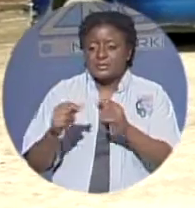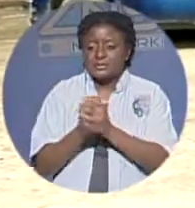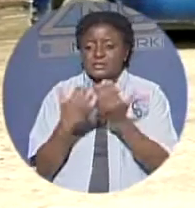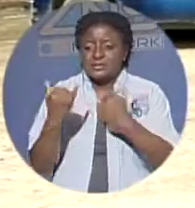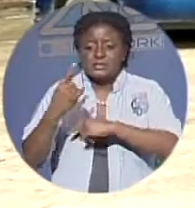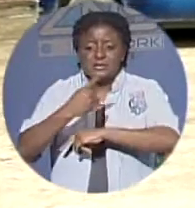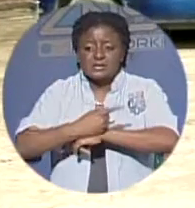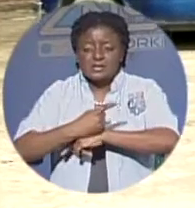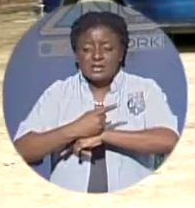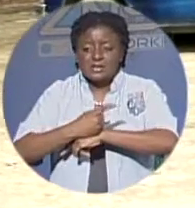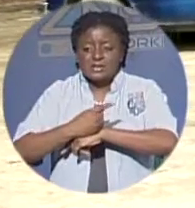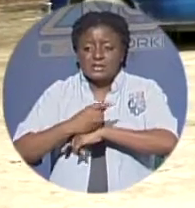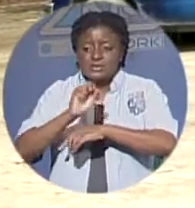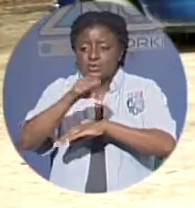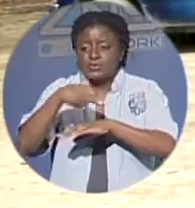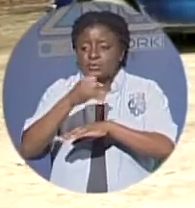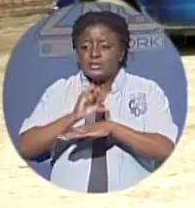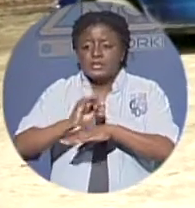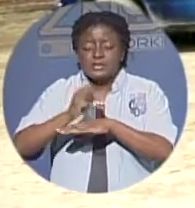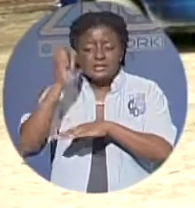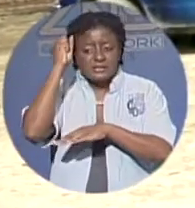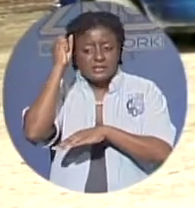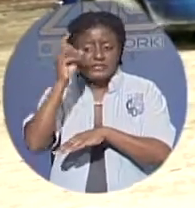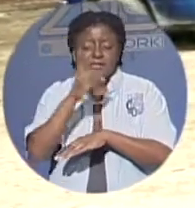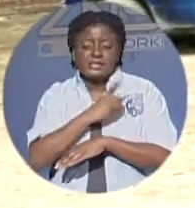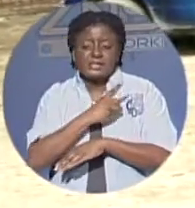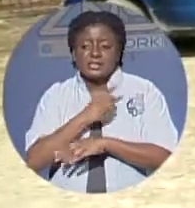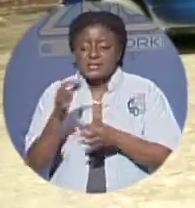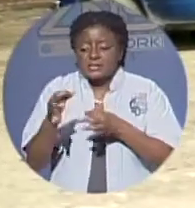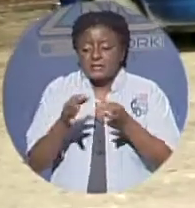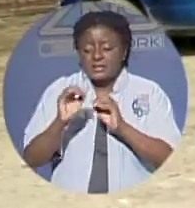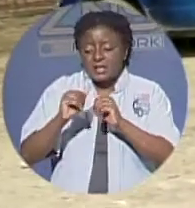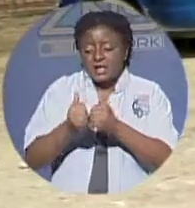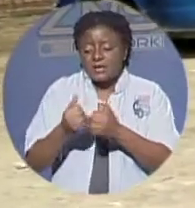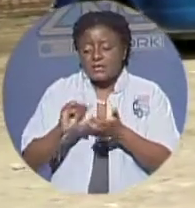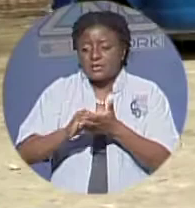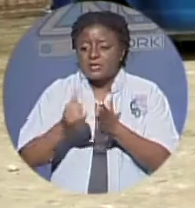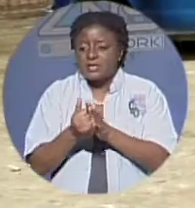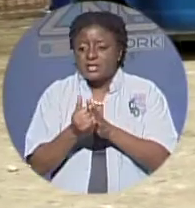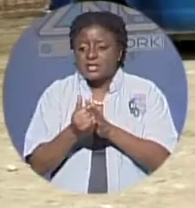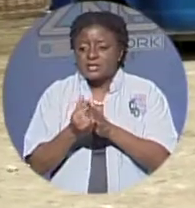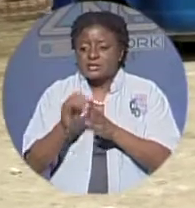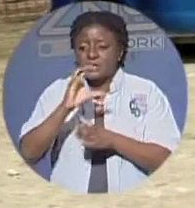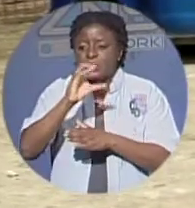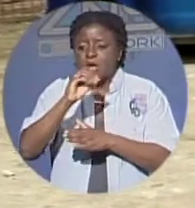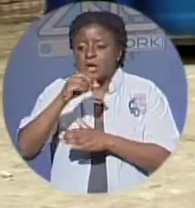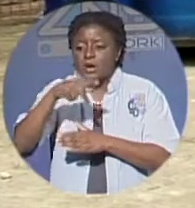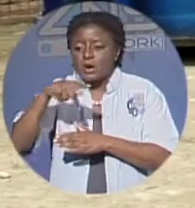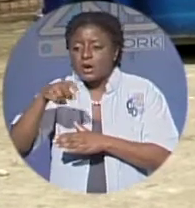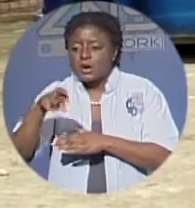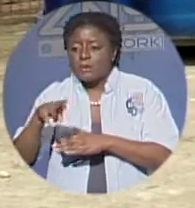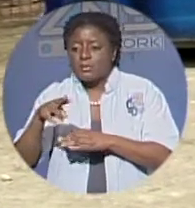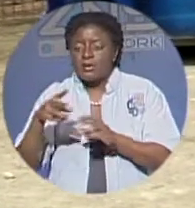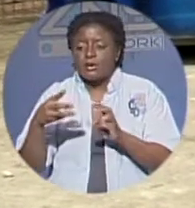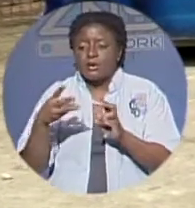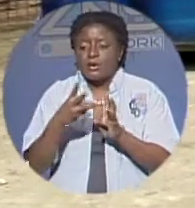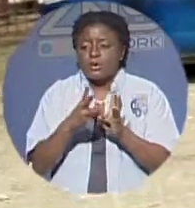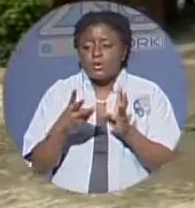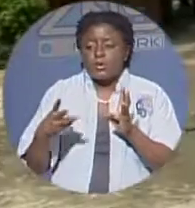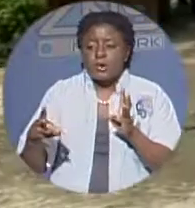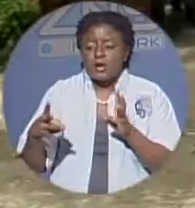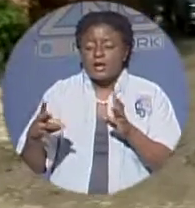prevention office superintendent steven dean explained how these copper wire thefts seriously affect essential corporations including